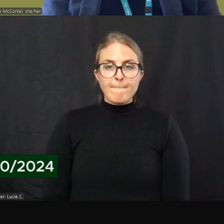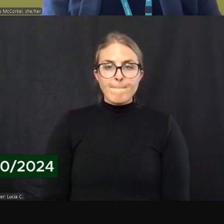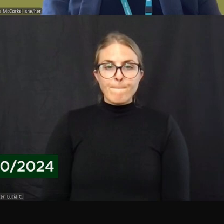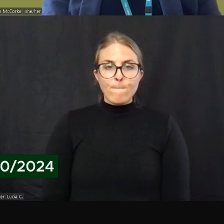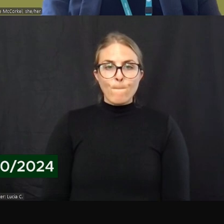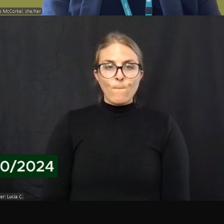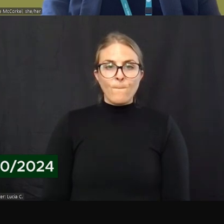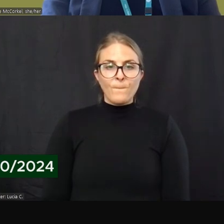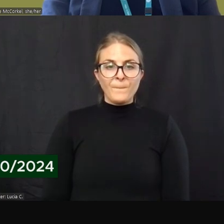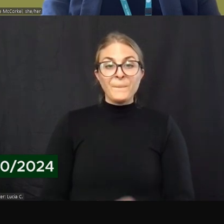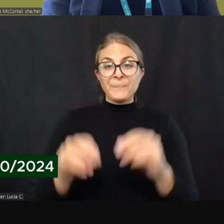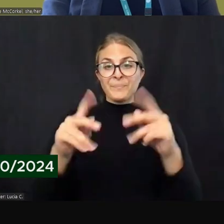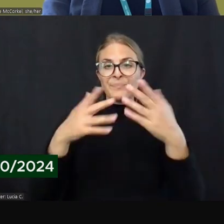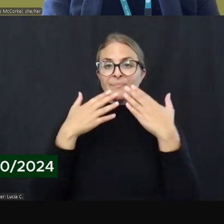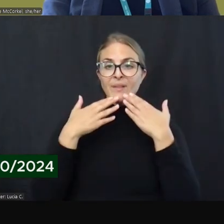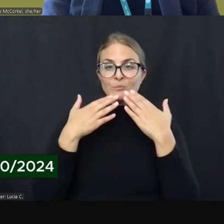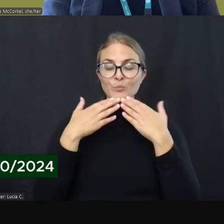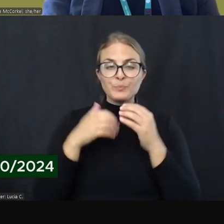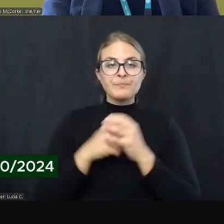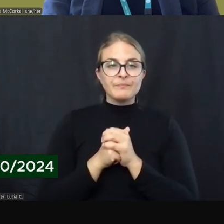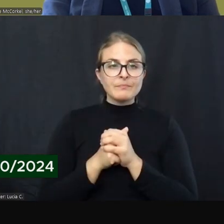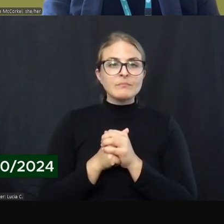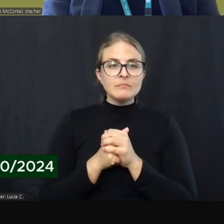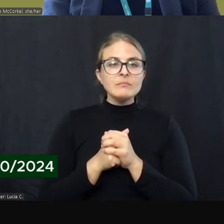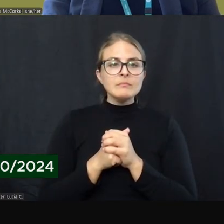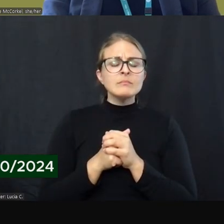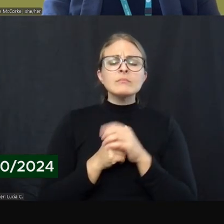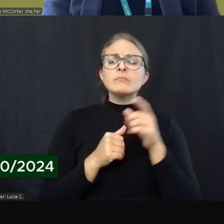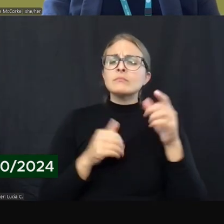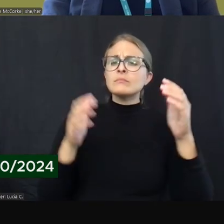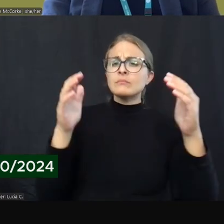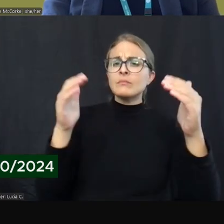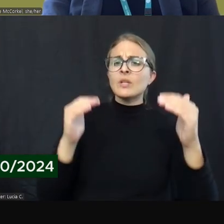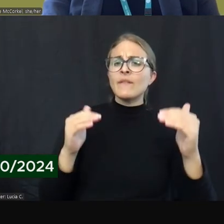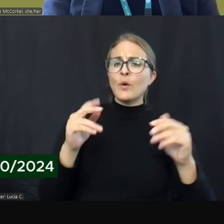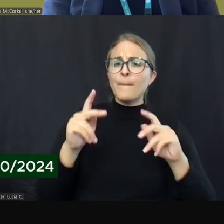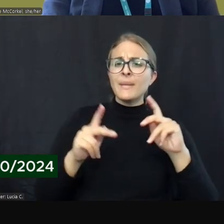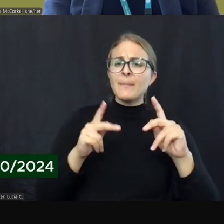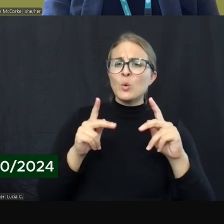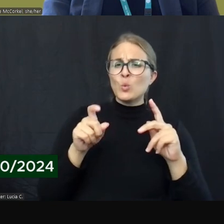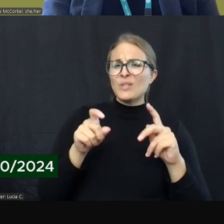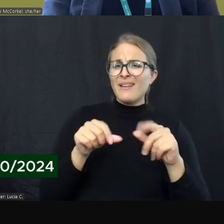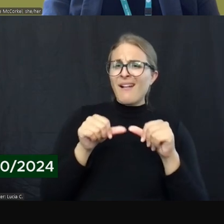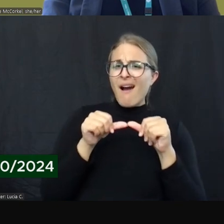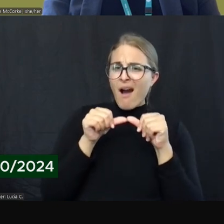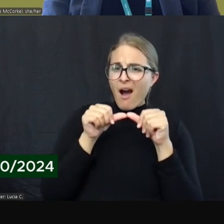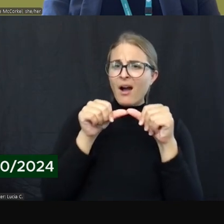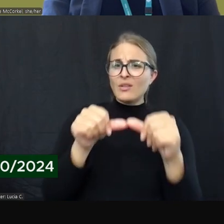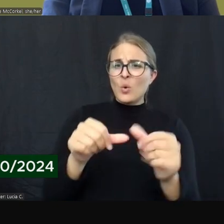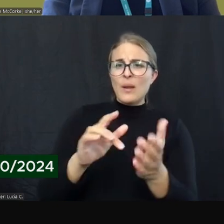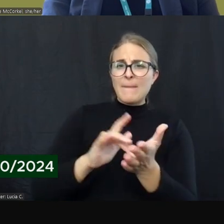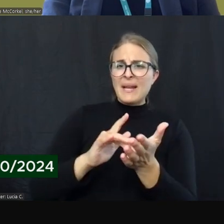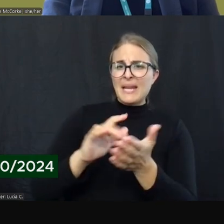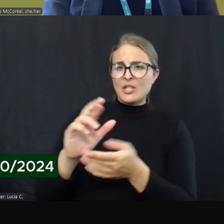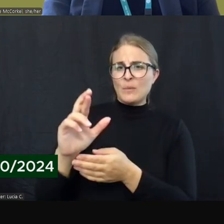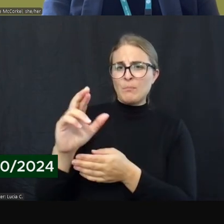Okay, thank you. So for people just seeking ongoing medication prescriptions,